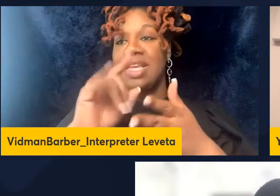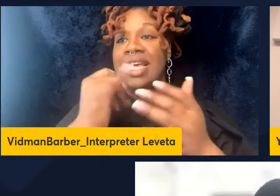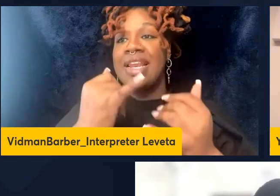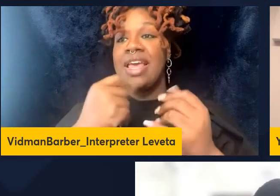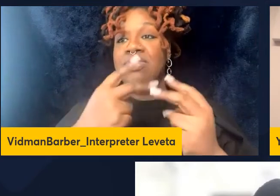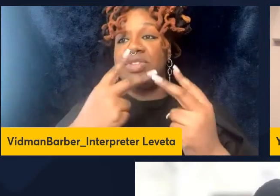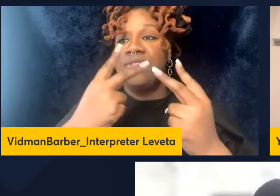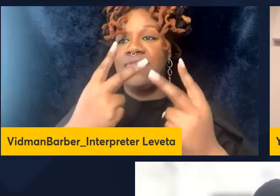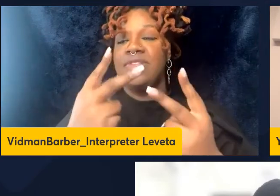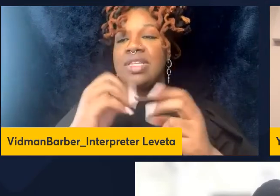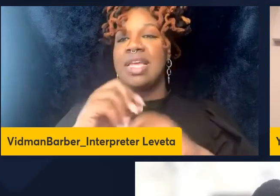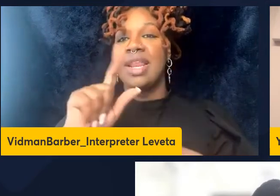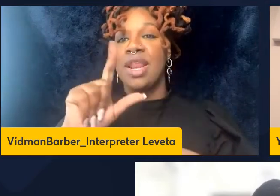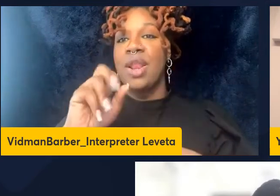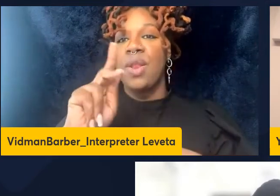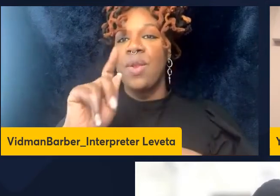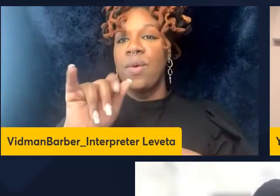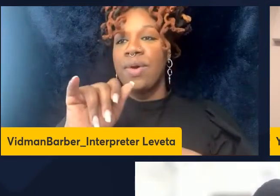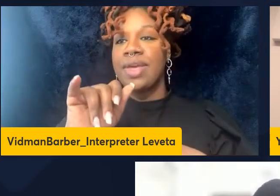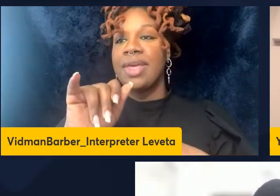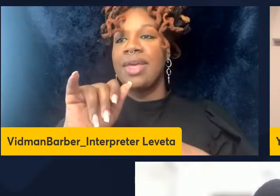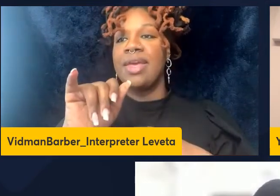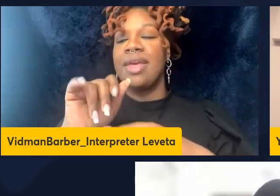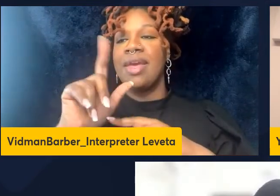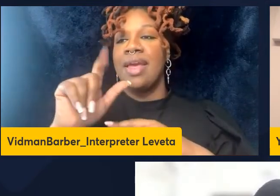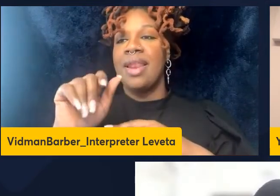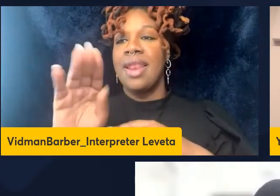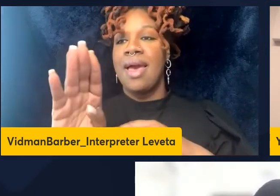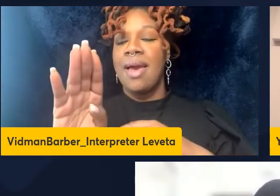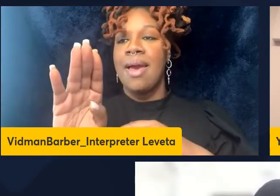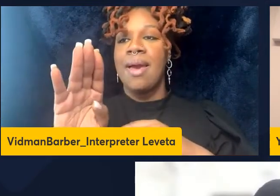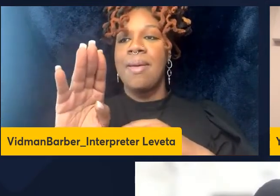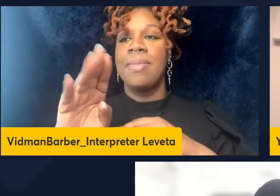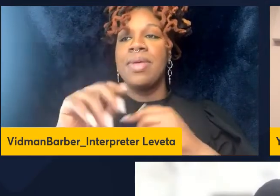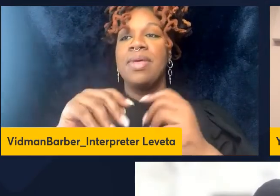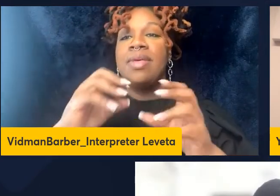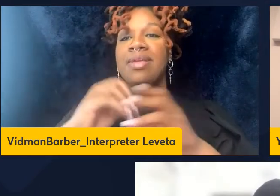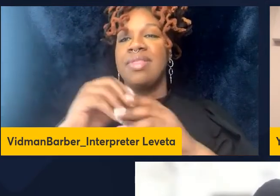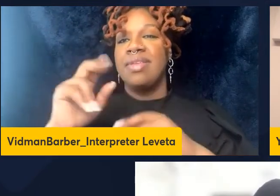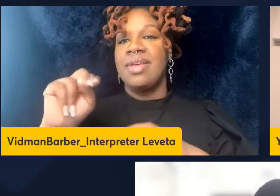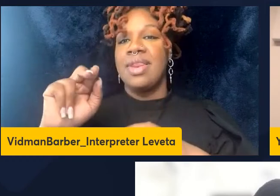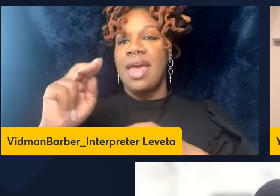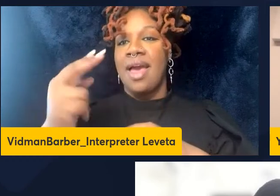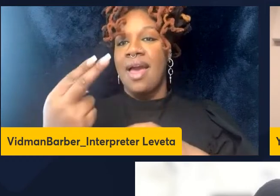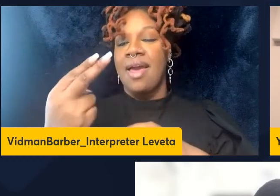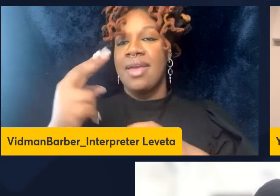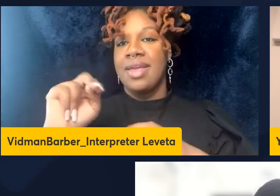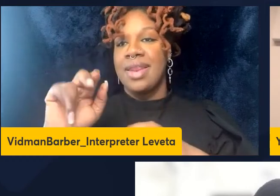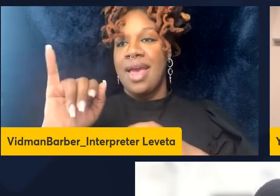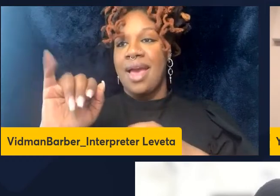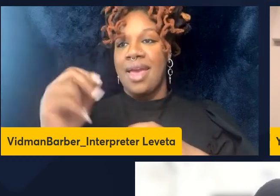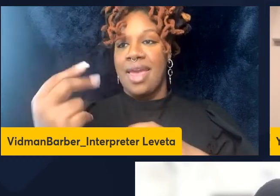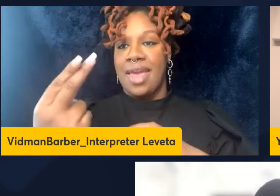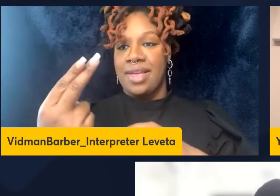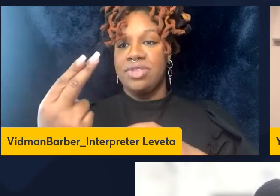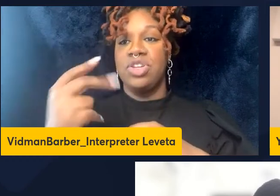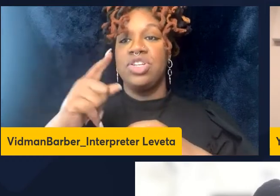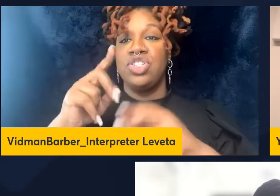Loki lab at the laboratory of parasitic diseases in the NIH where she investigates